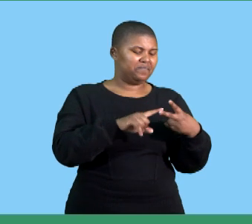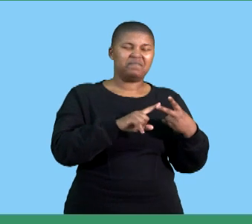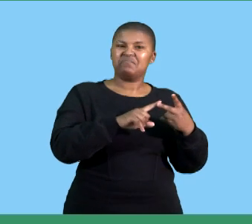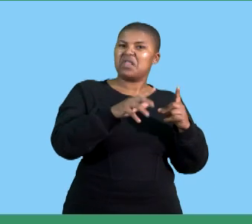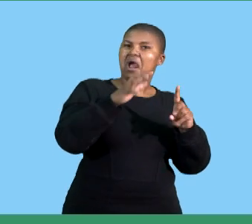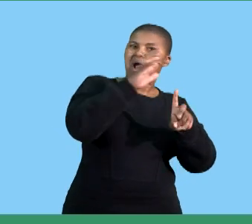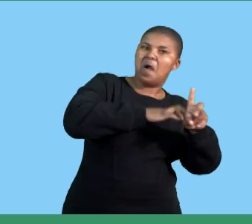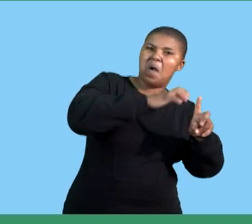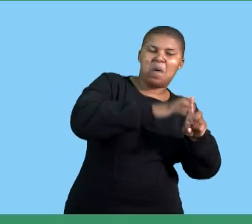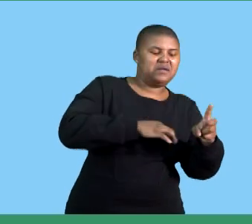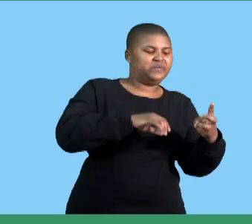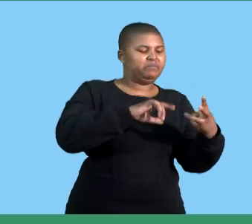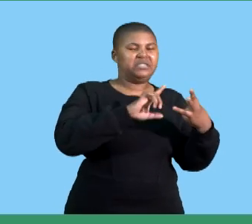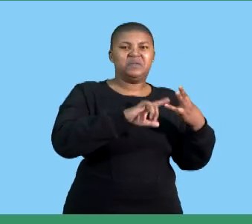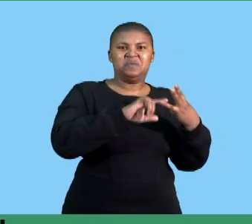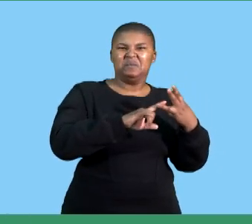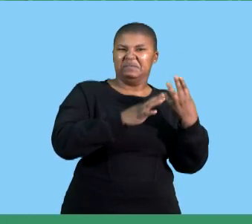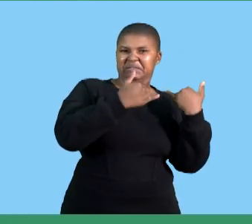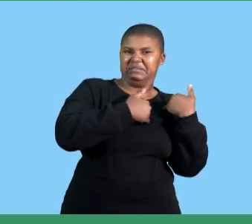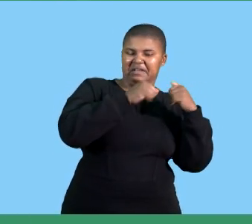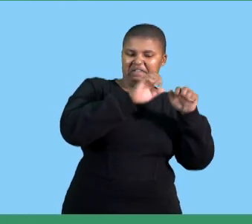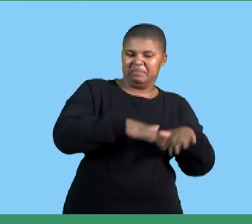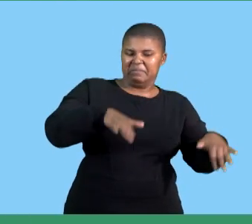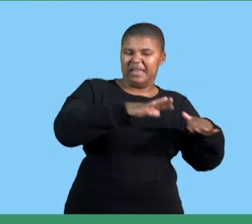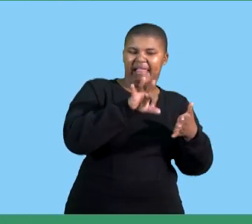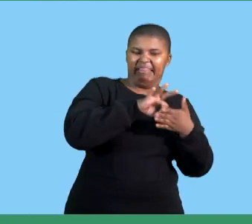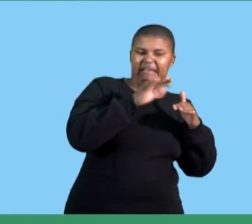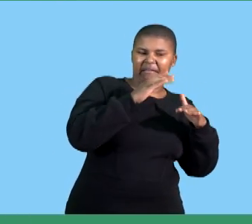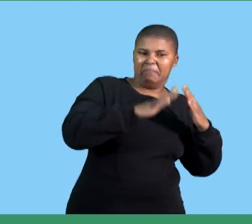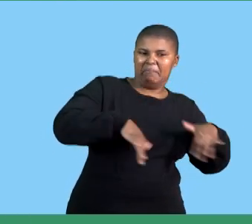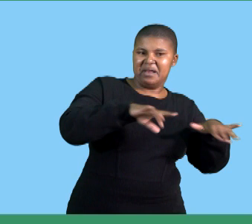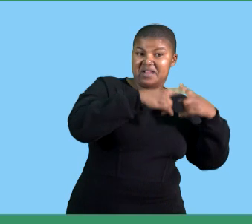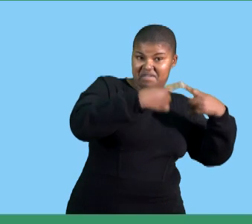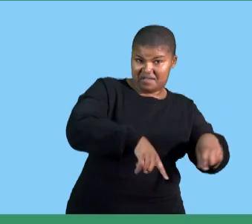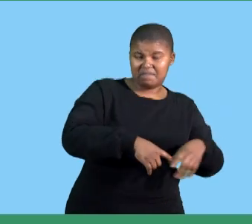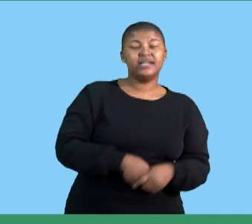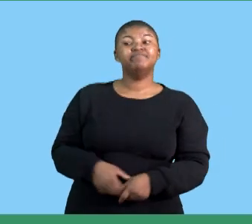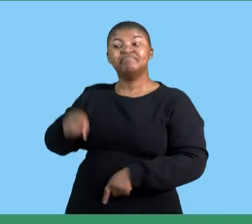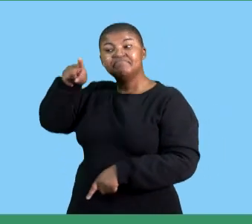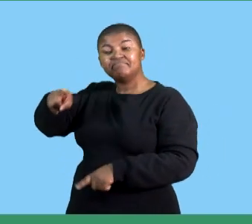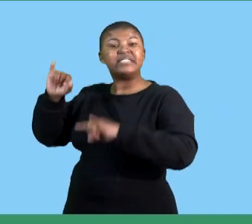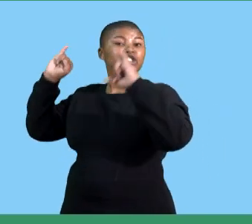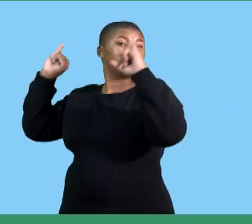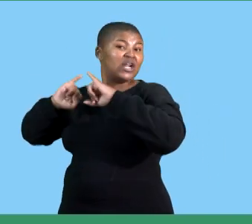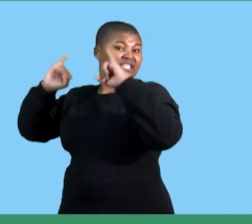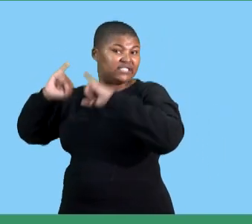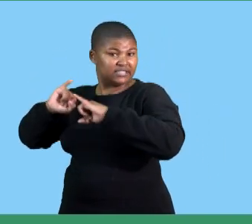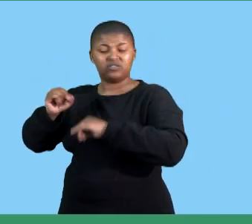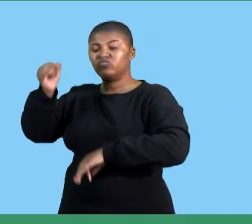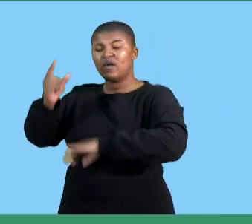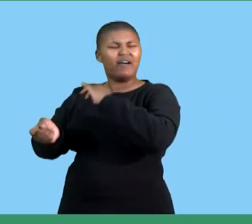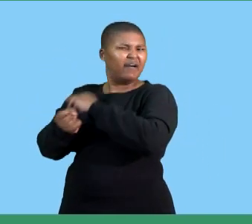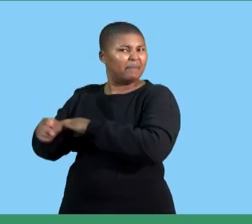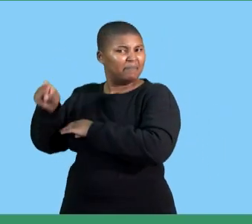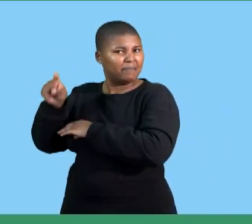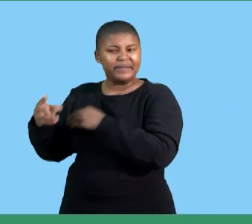workplace or an unconjunctive working environment where else with crisis we are looking at something that